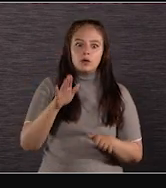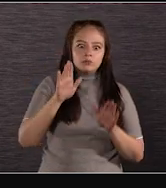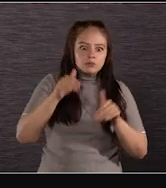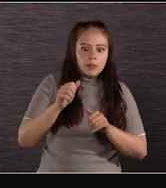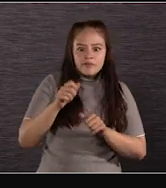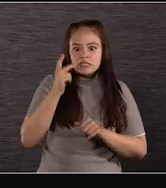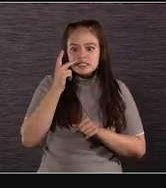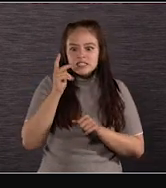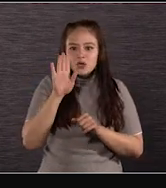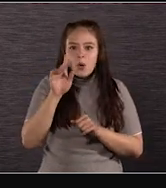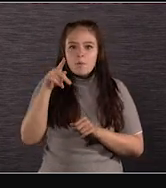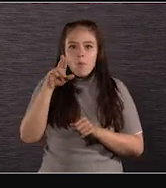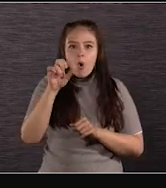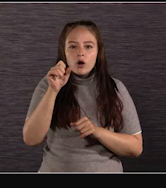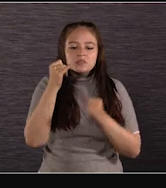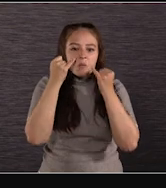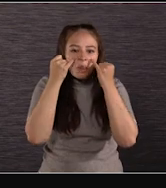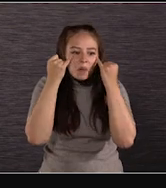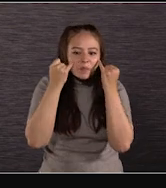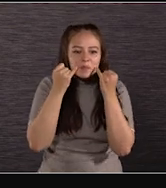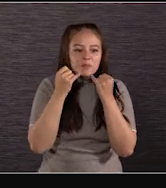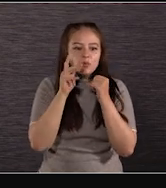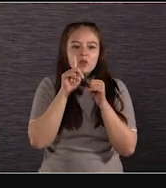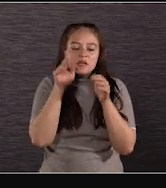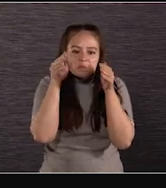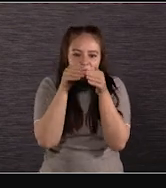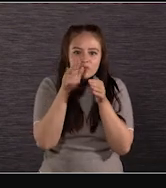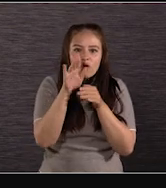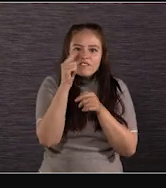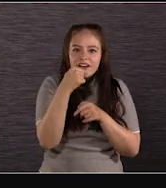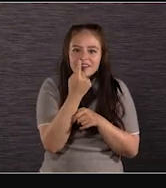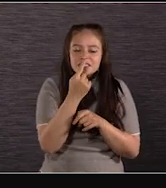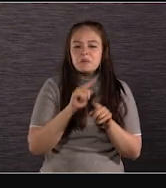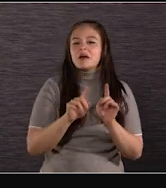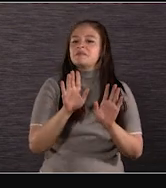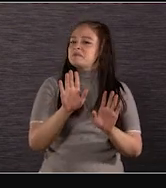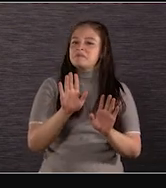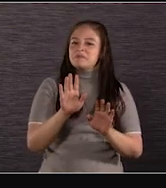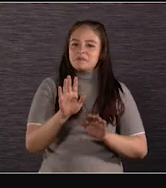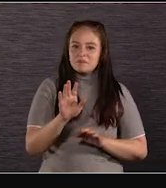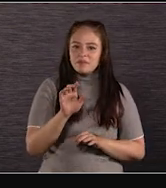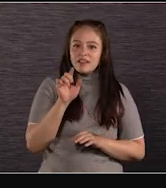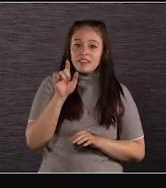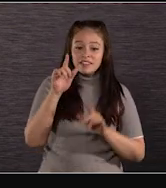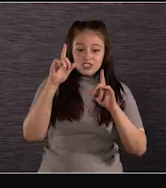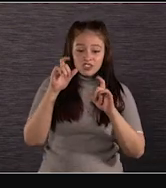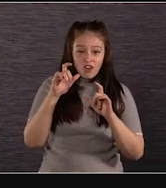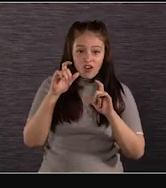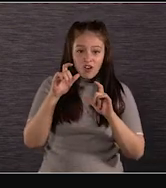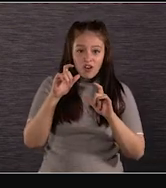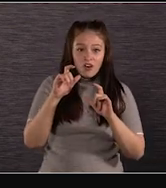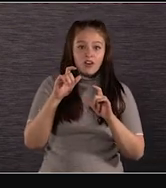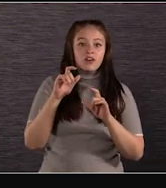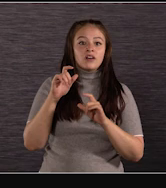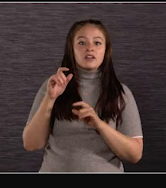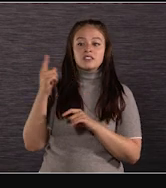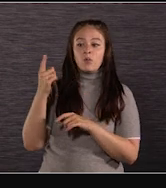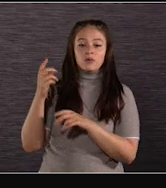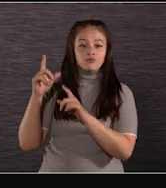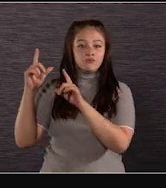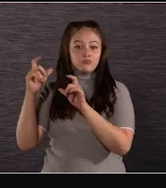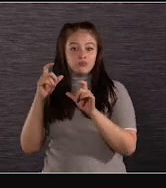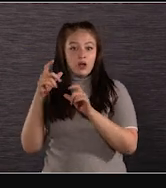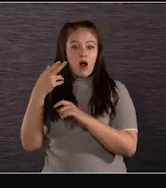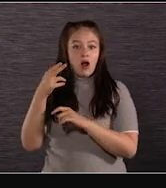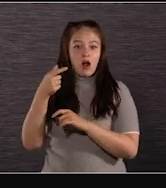pores on skin, lines that maybe you can't even see with your naked eye. But as you can see, this shot was done by Gonzalo Amat. He